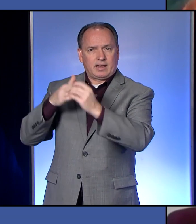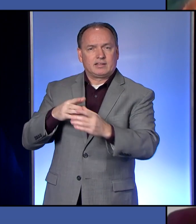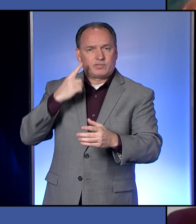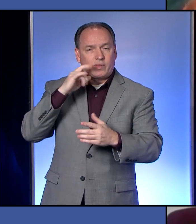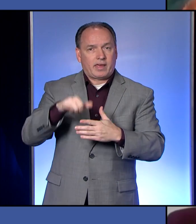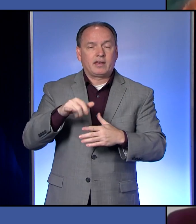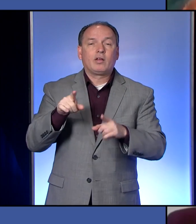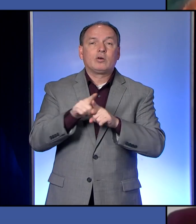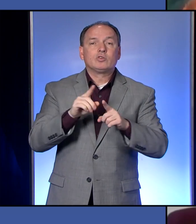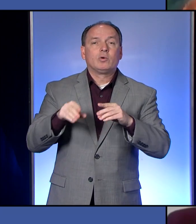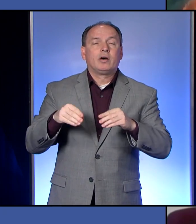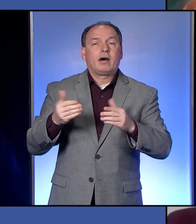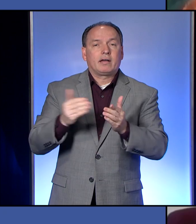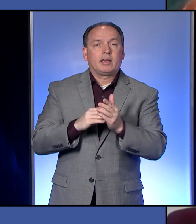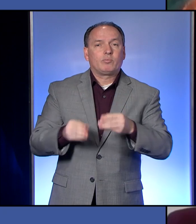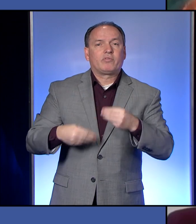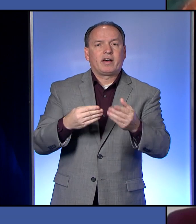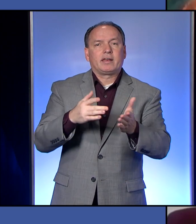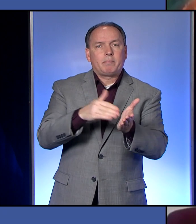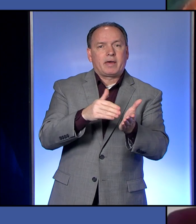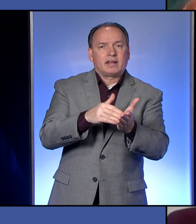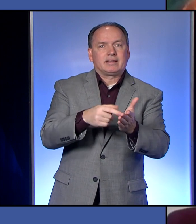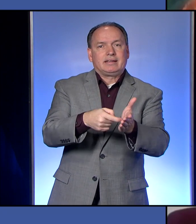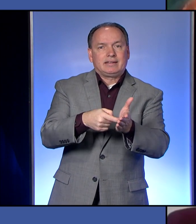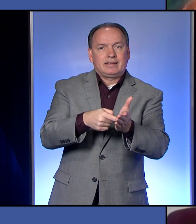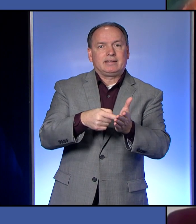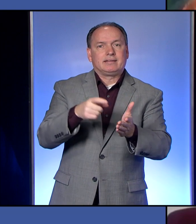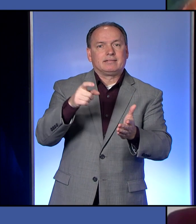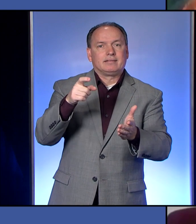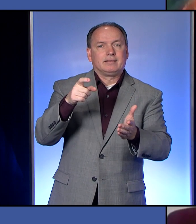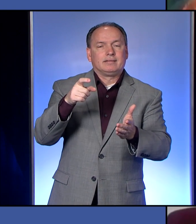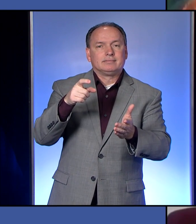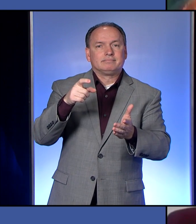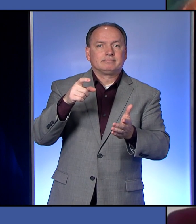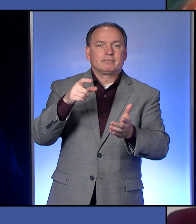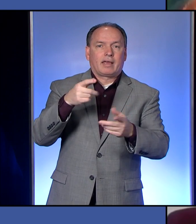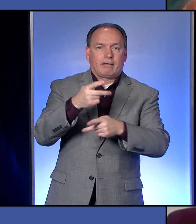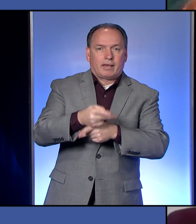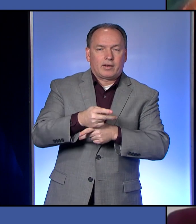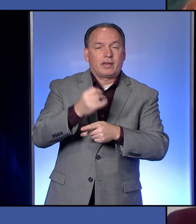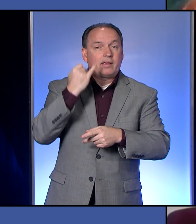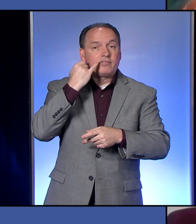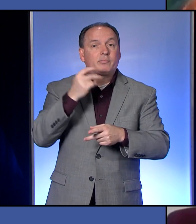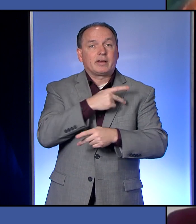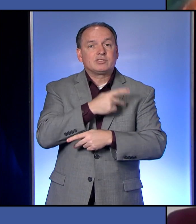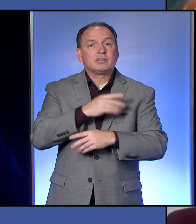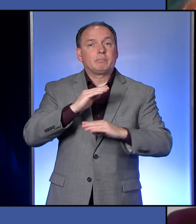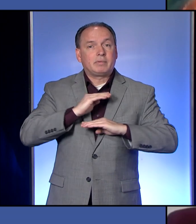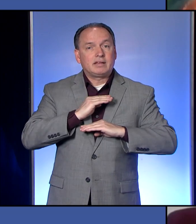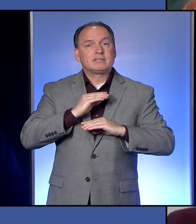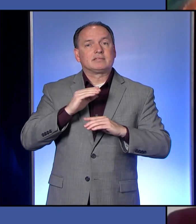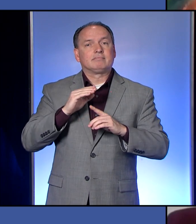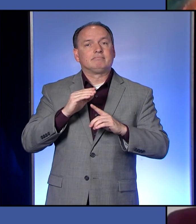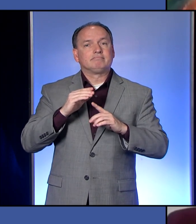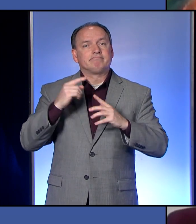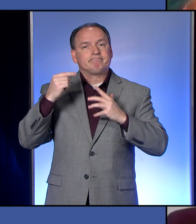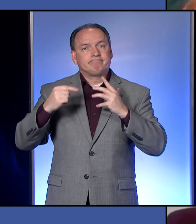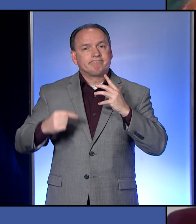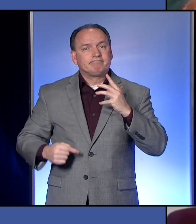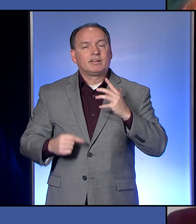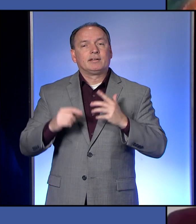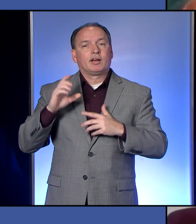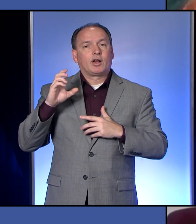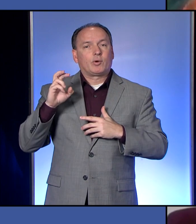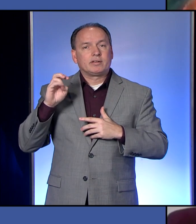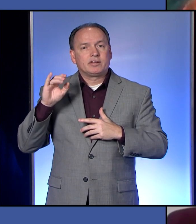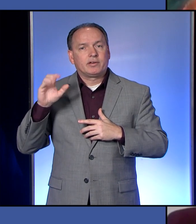provide medically needed care. Um, if a patient meets criteria or, um, has a high risk procedure, we would be testing